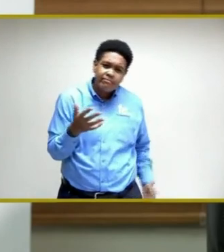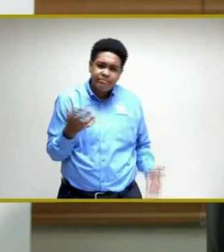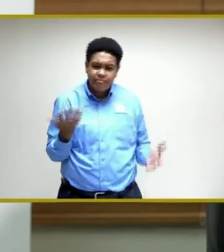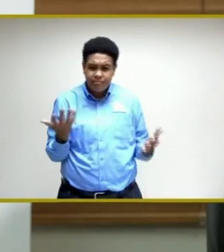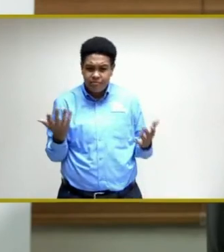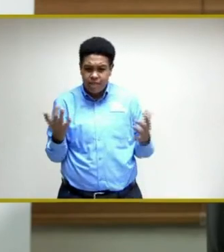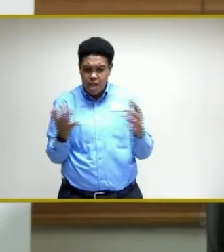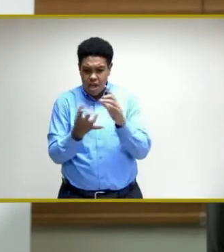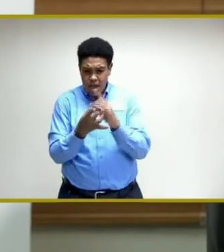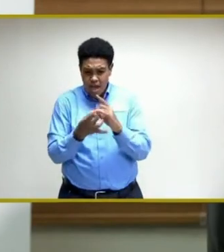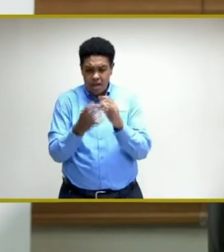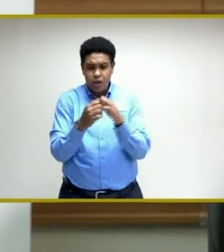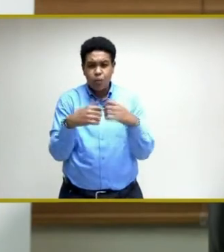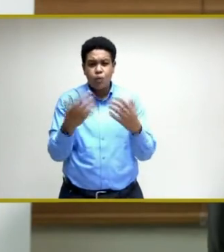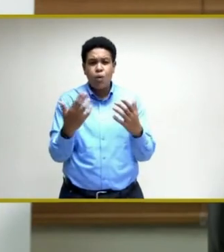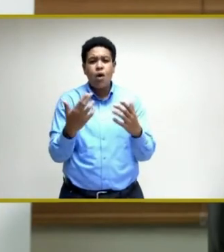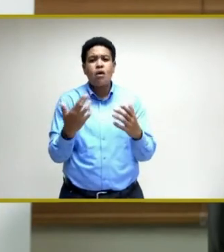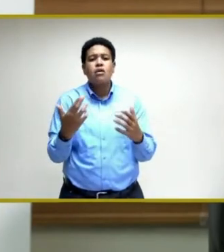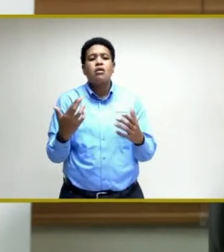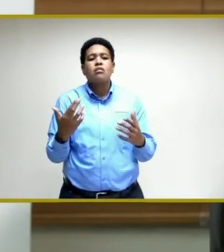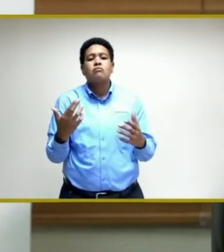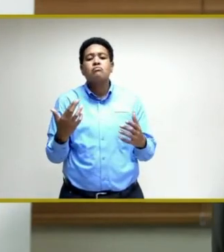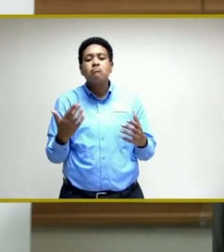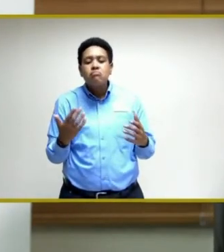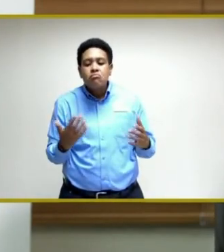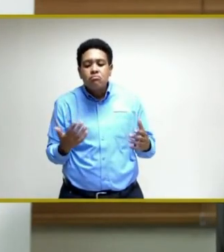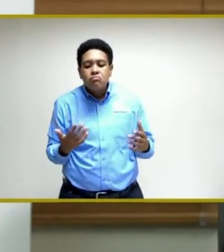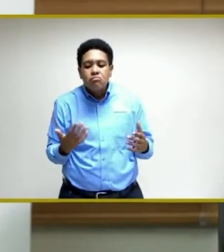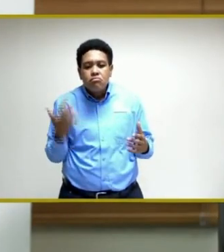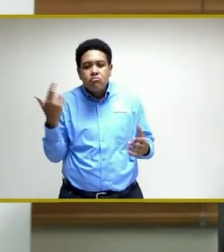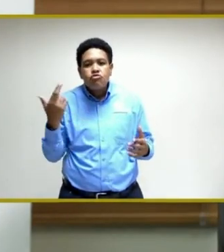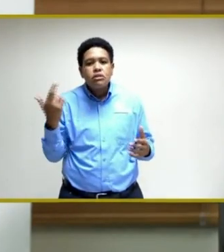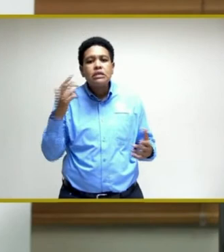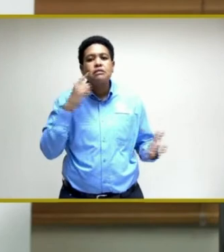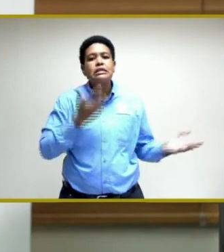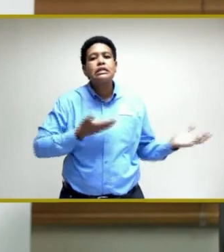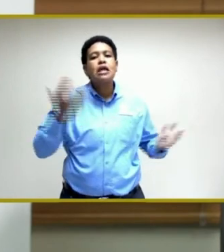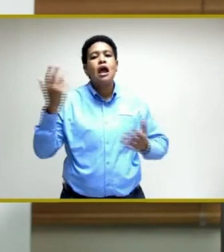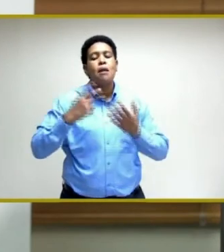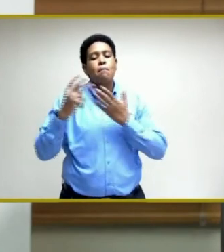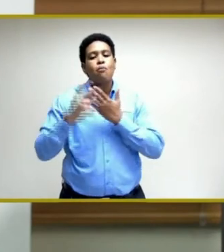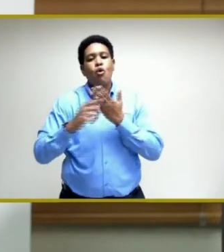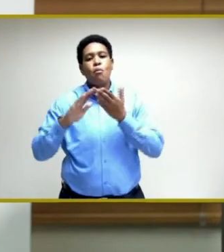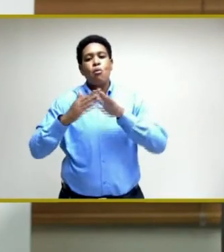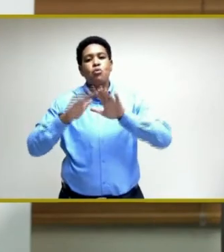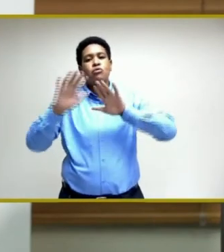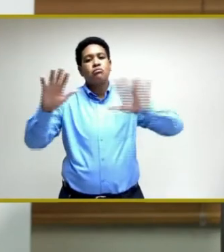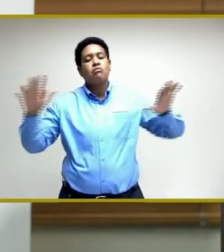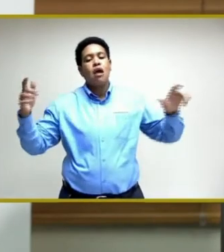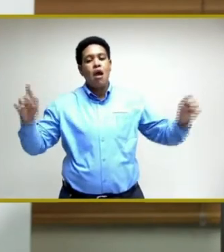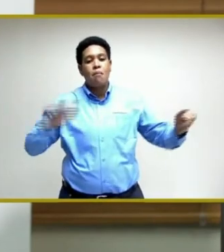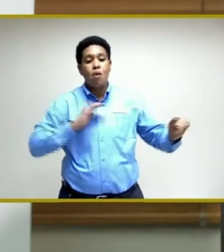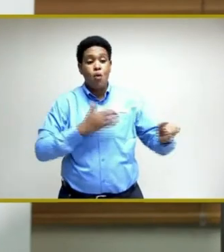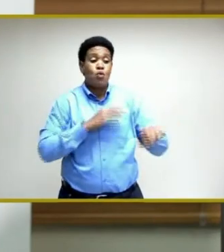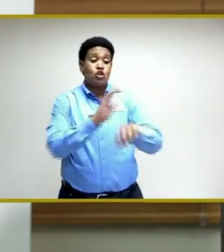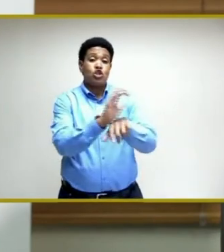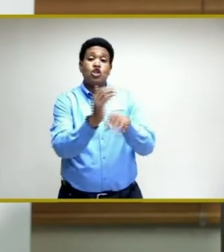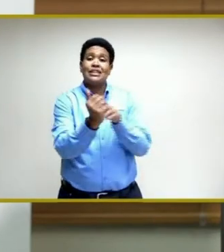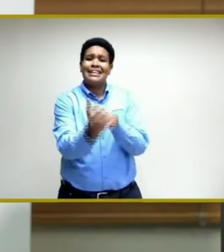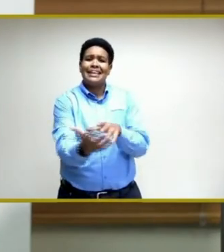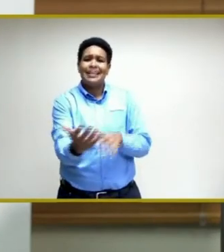with the logistics of taking the program to communities. In other words, our church leaders,